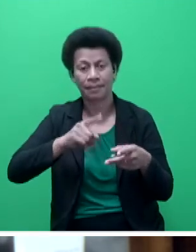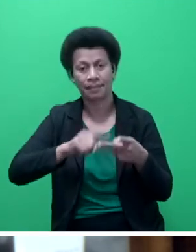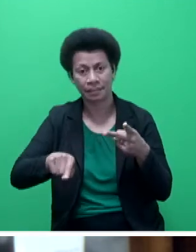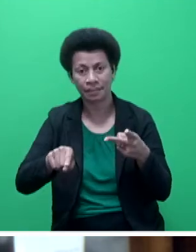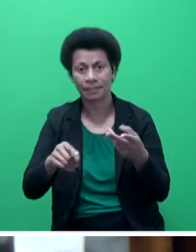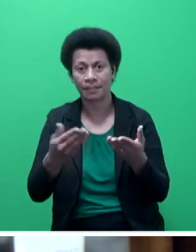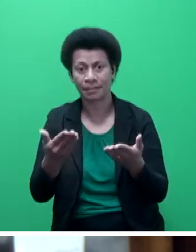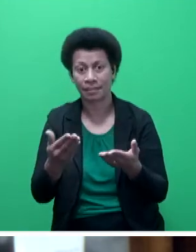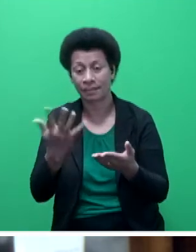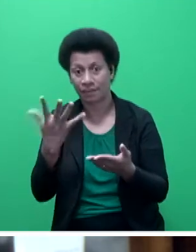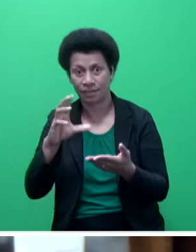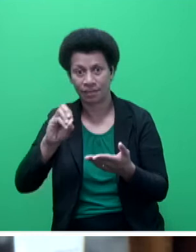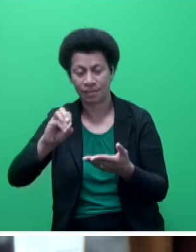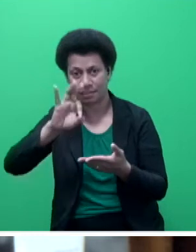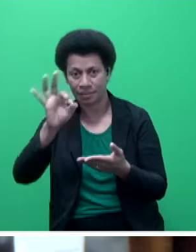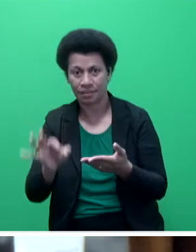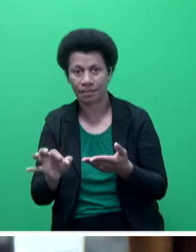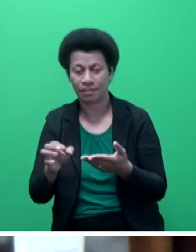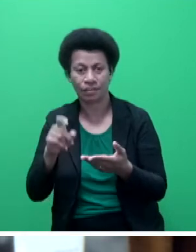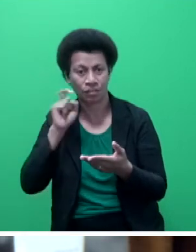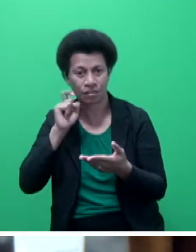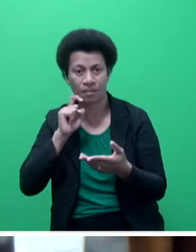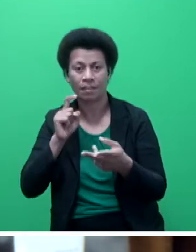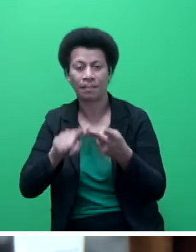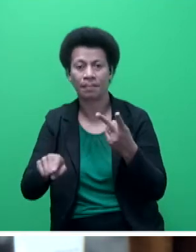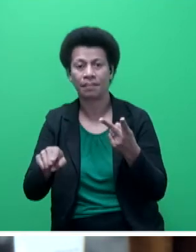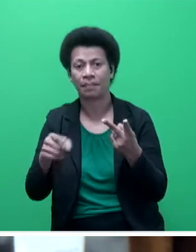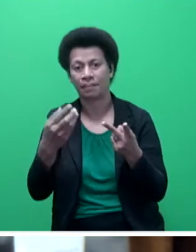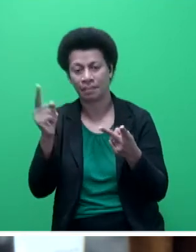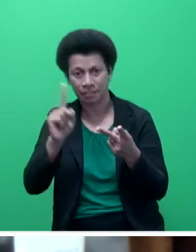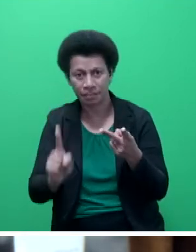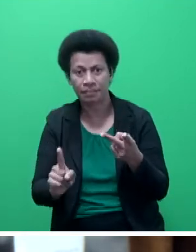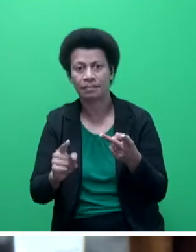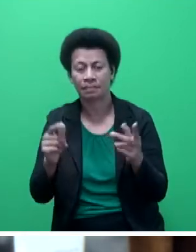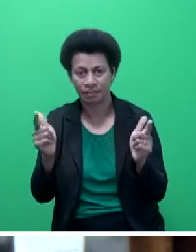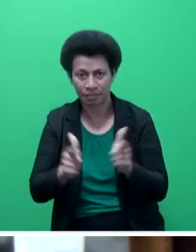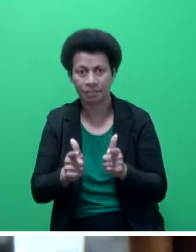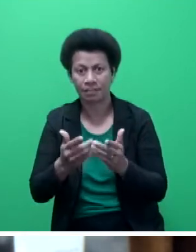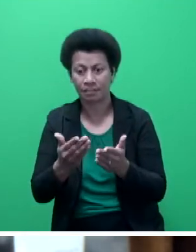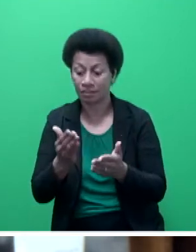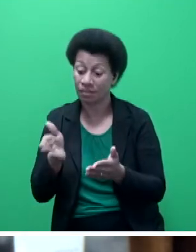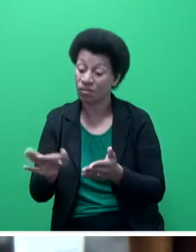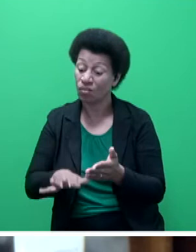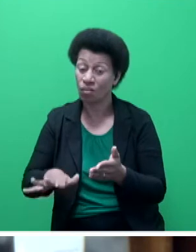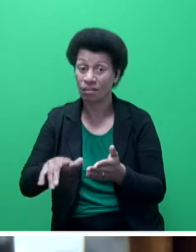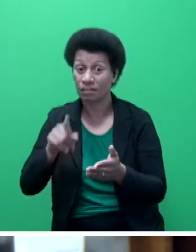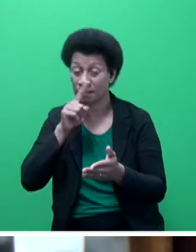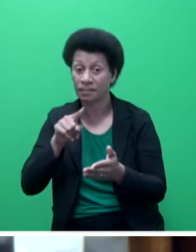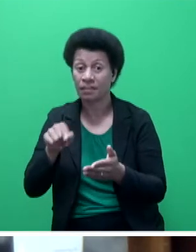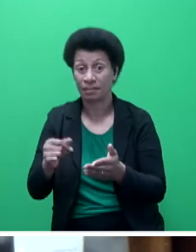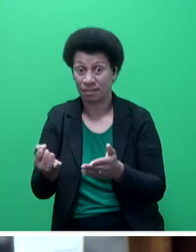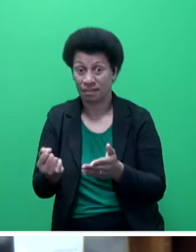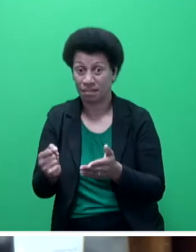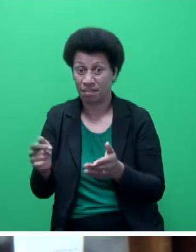year, 50%. Water is subsidised, sir, directly affecting those people who live below a particular income level.